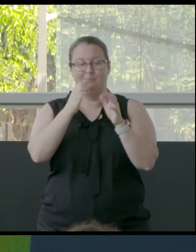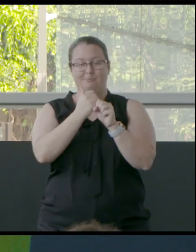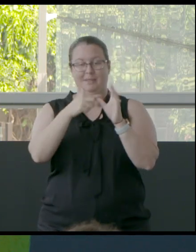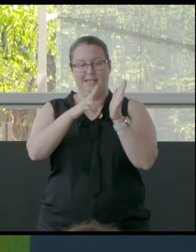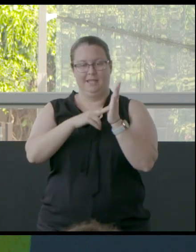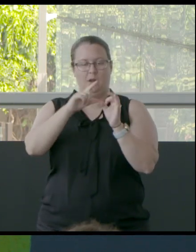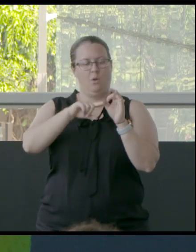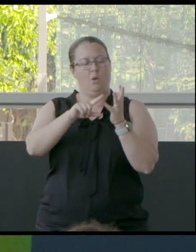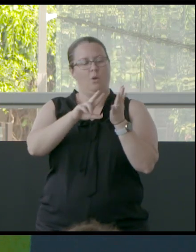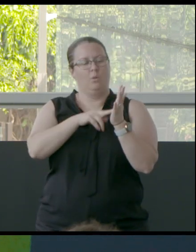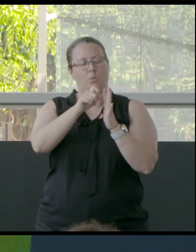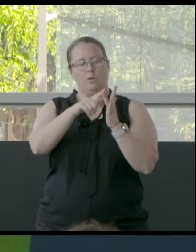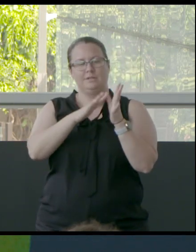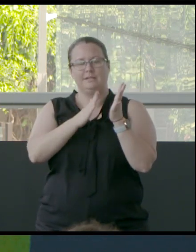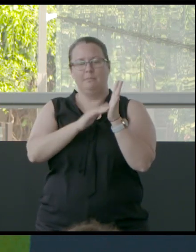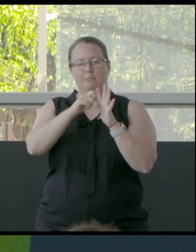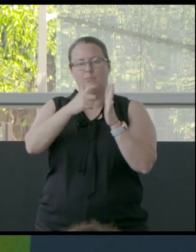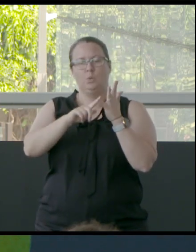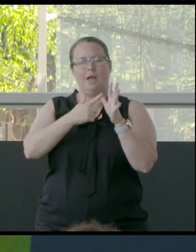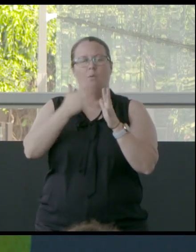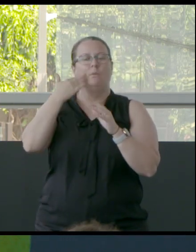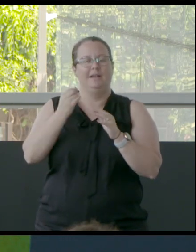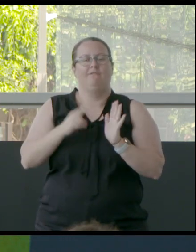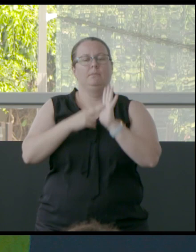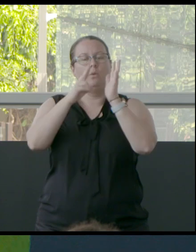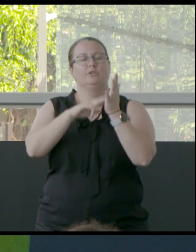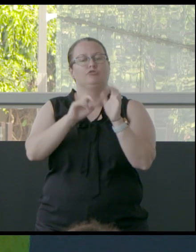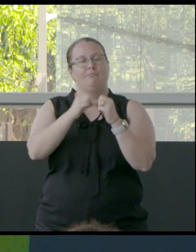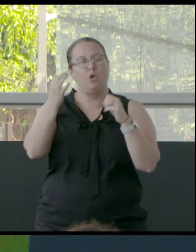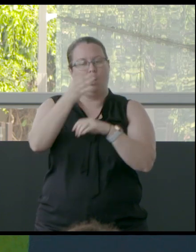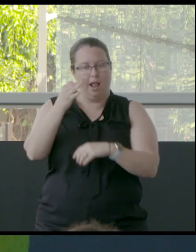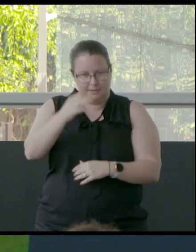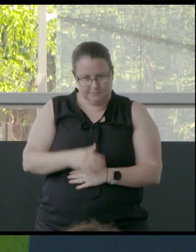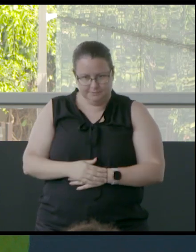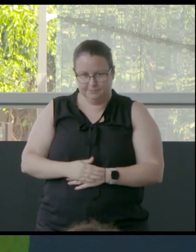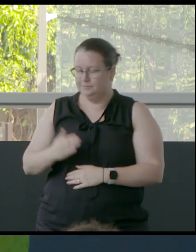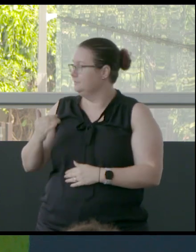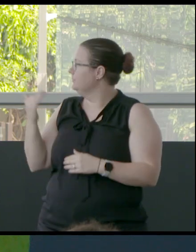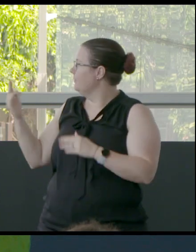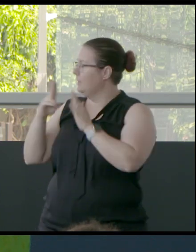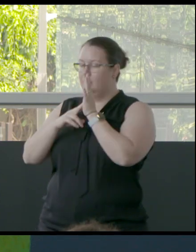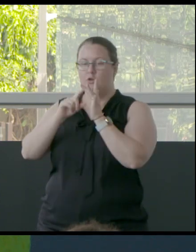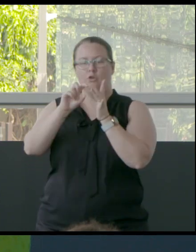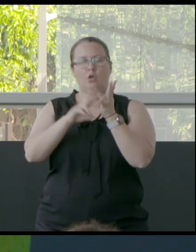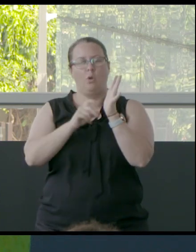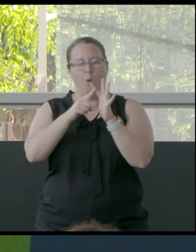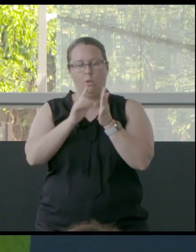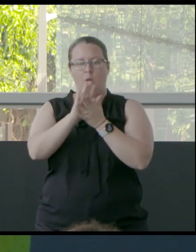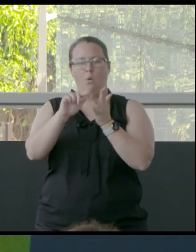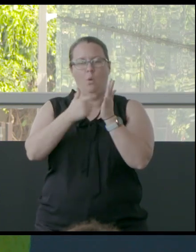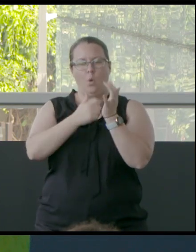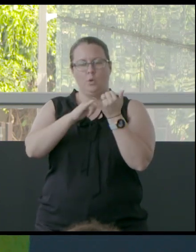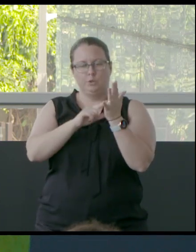a Quandamooka woman hailing from Minjerabah, North Stradbroke Island. Nicole Forshoe, a Wiradjuri woman from the central west of New South Wales.